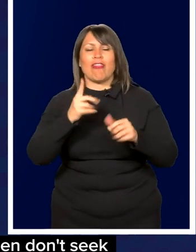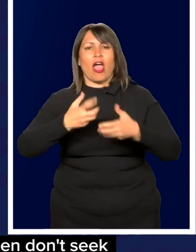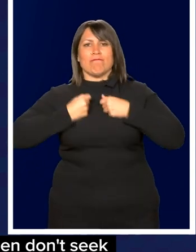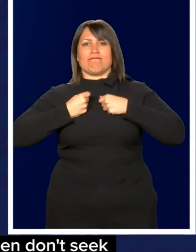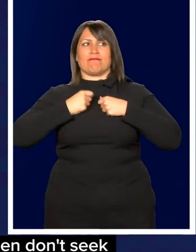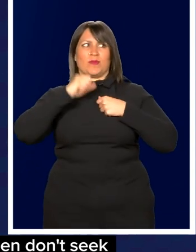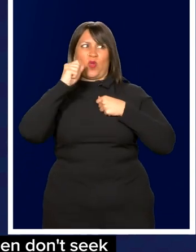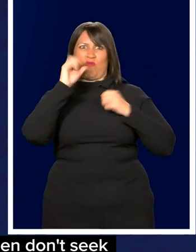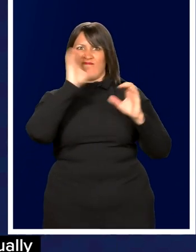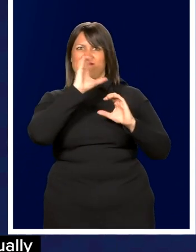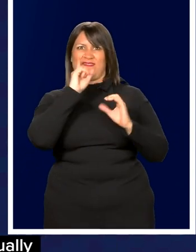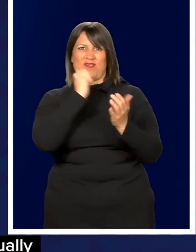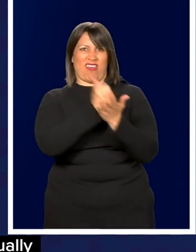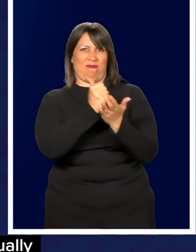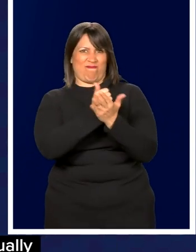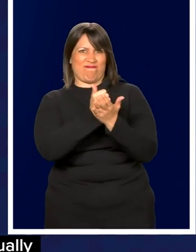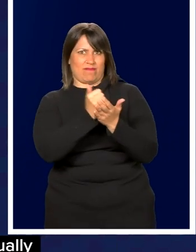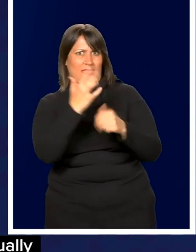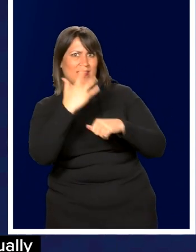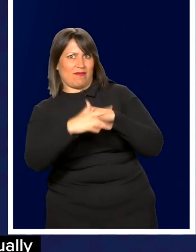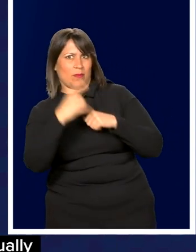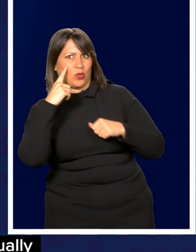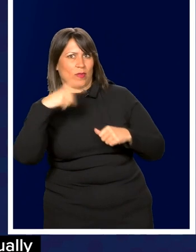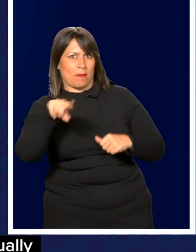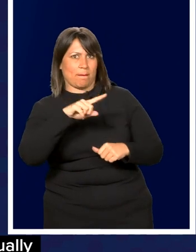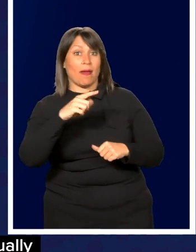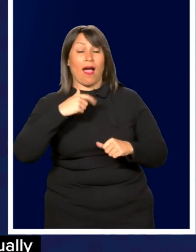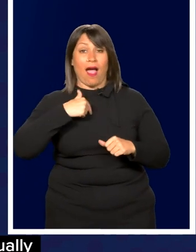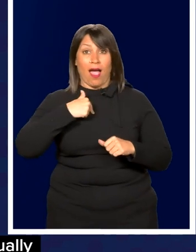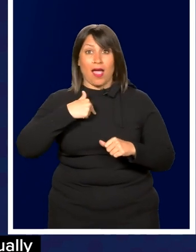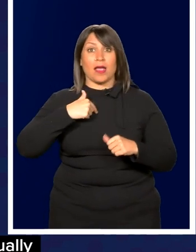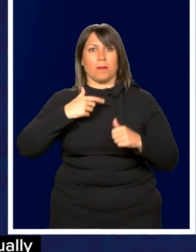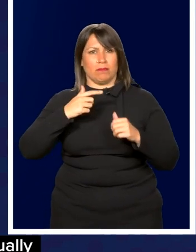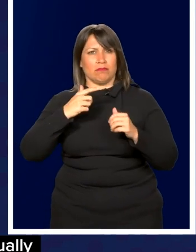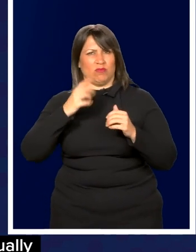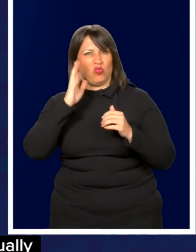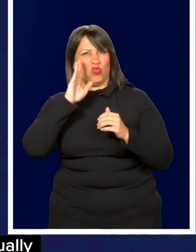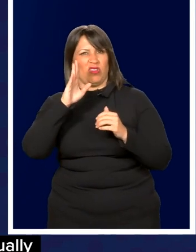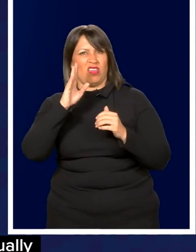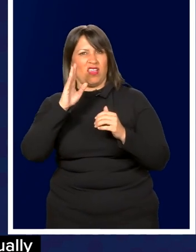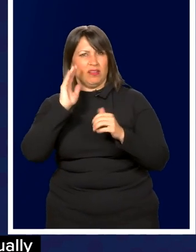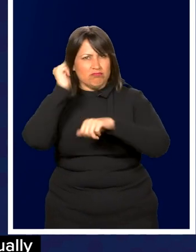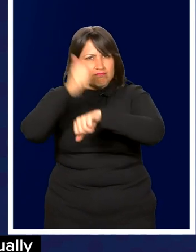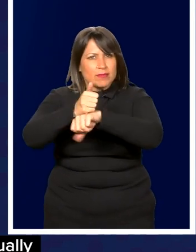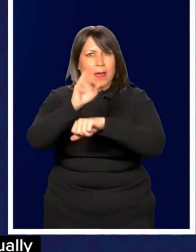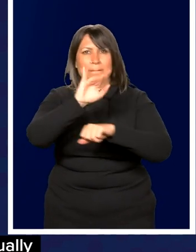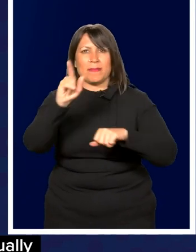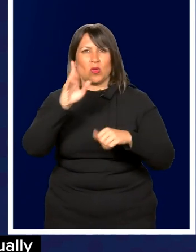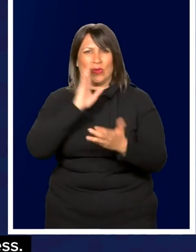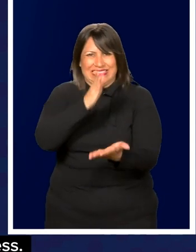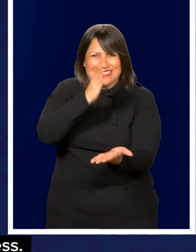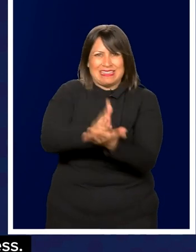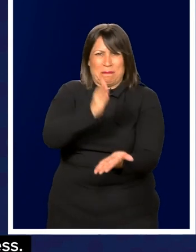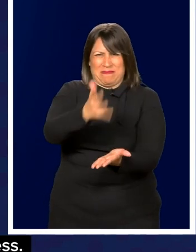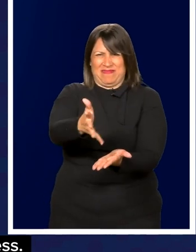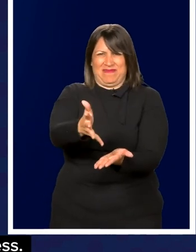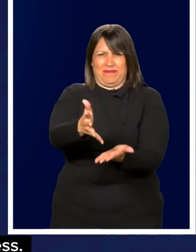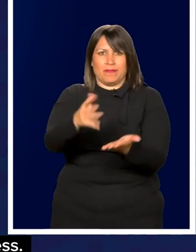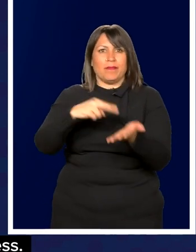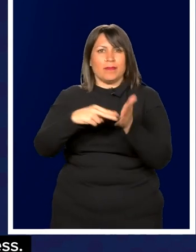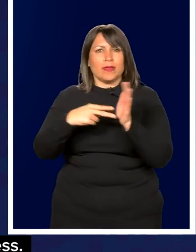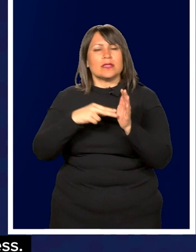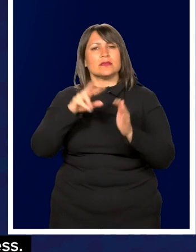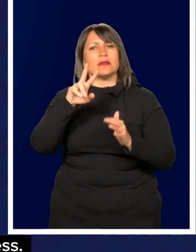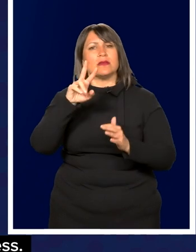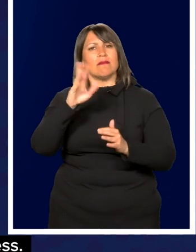that they're available to them. So I am going to, I'm carrying a bill that actually is to stop that practice, that actually gives